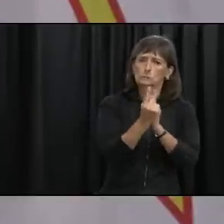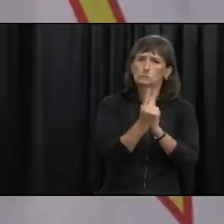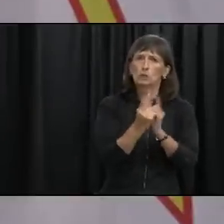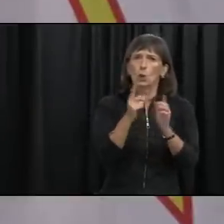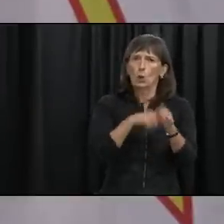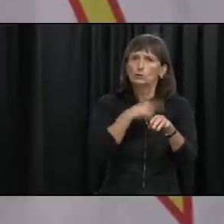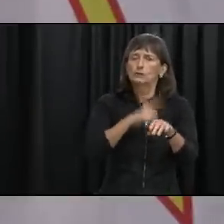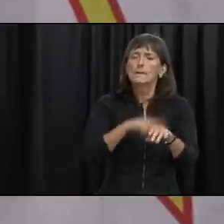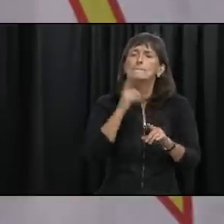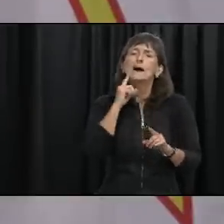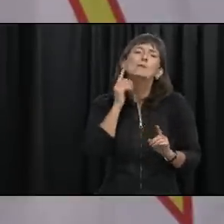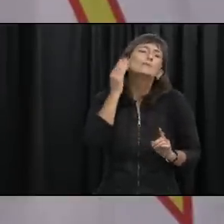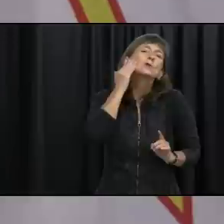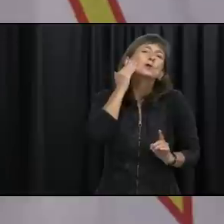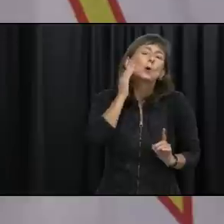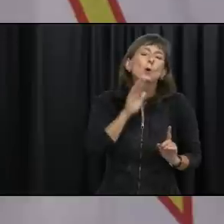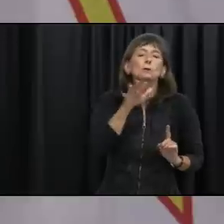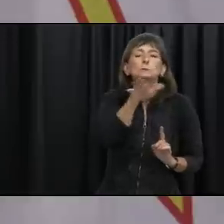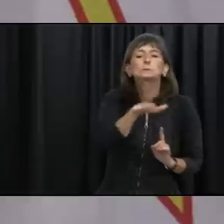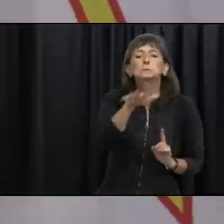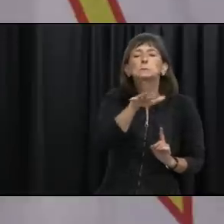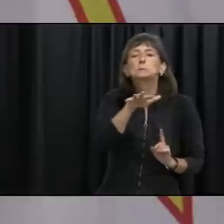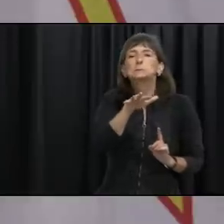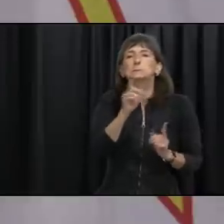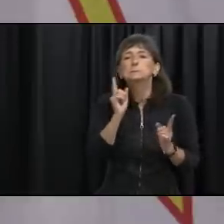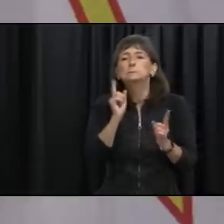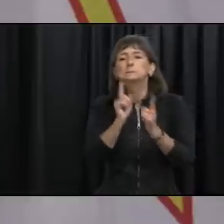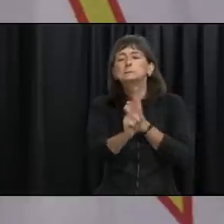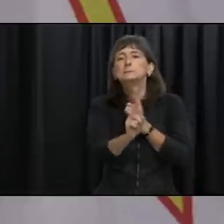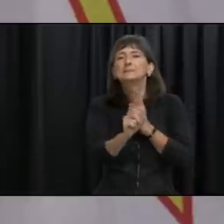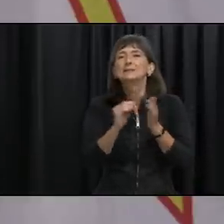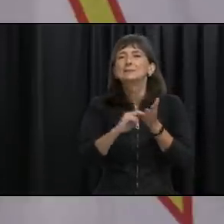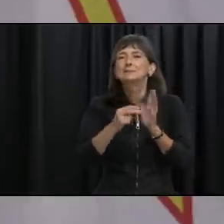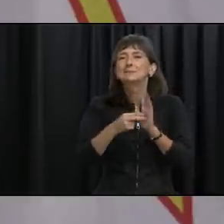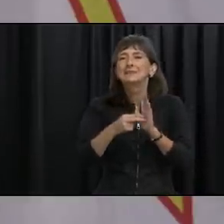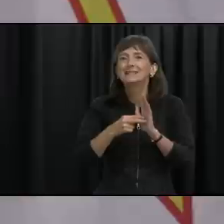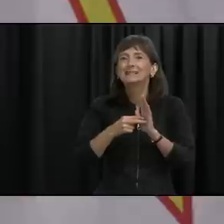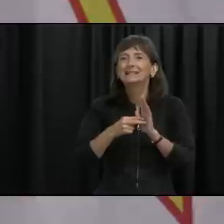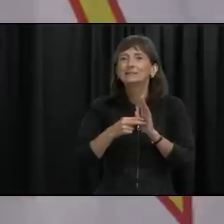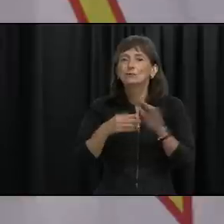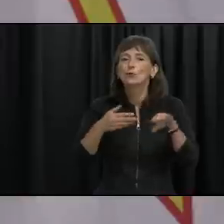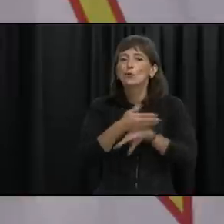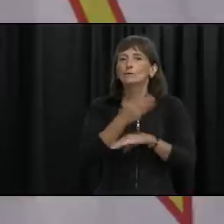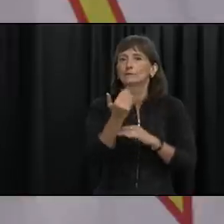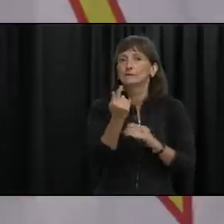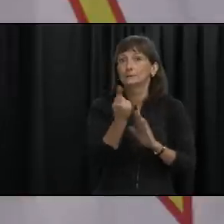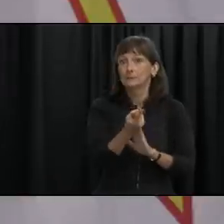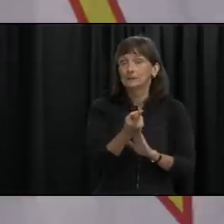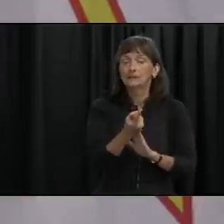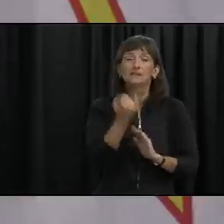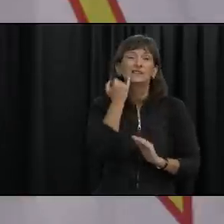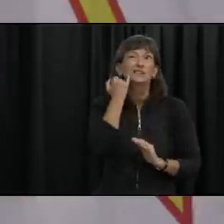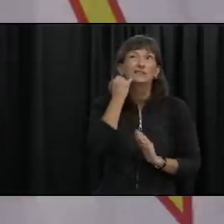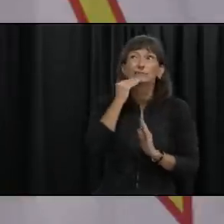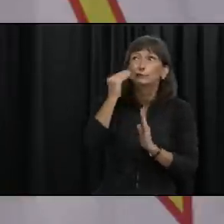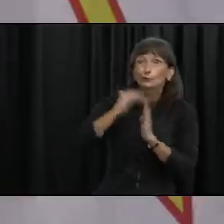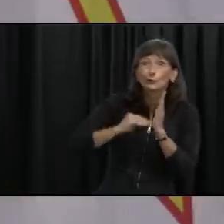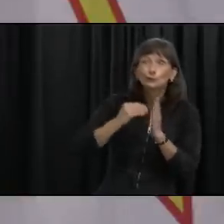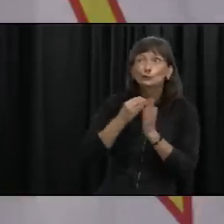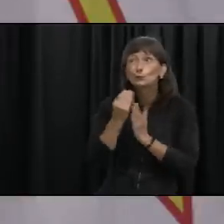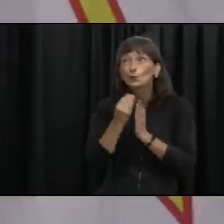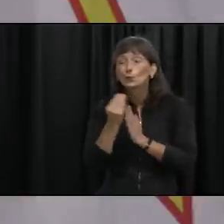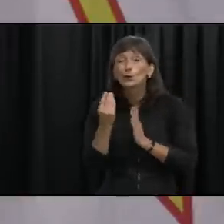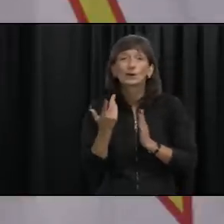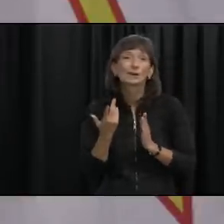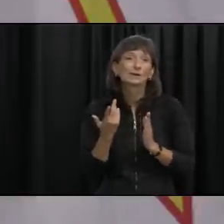time but we sort of define contact as sort of longer than 15 minutes so we know when somebody's in a grocery store um such as say